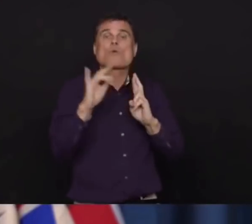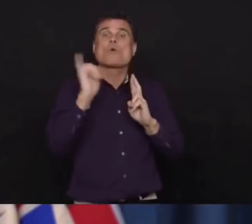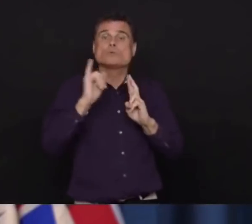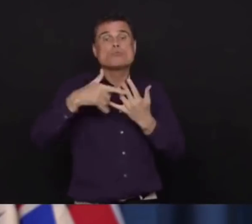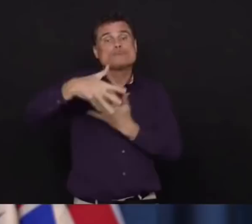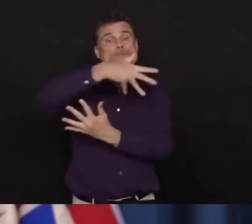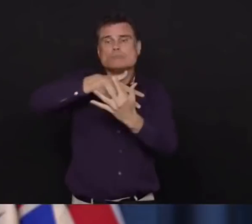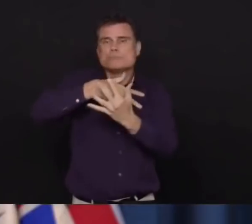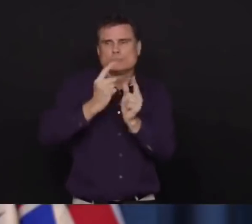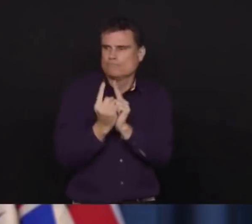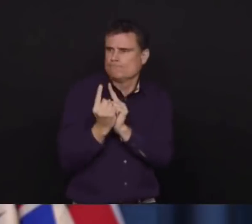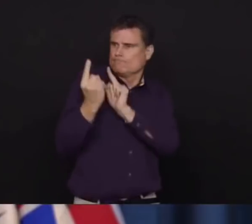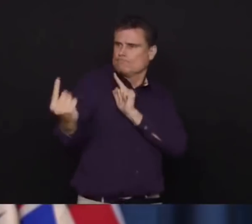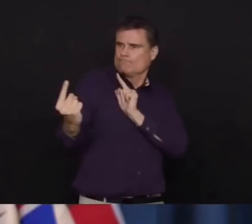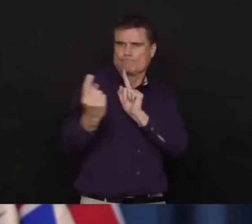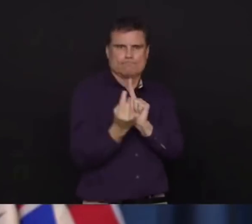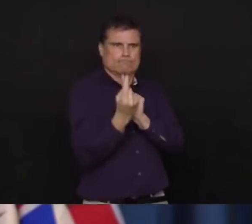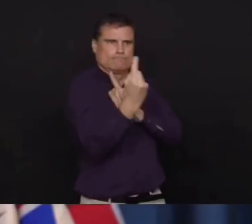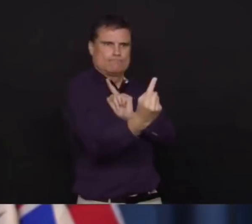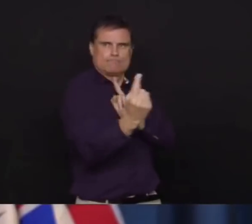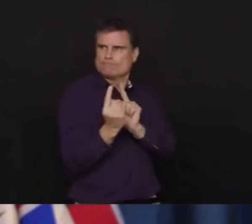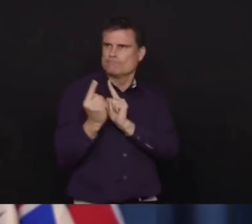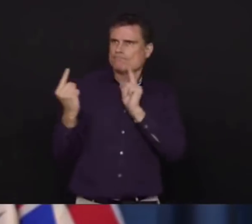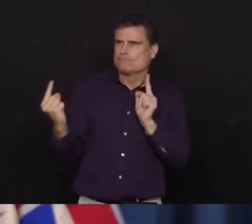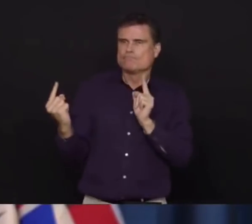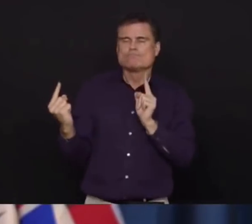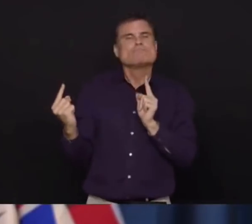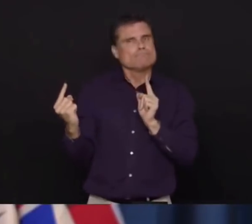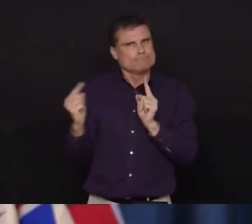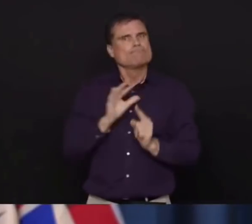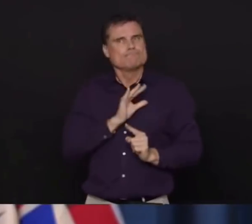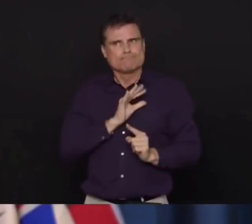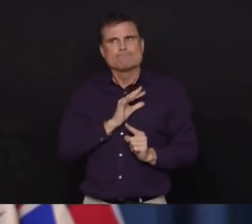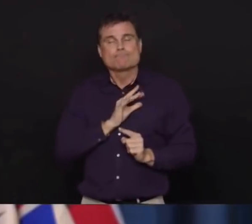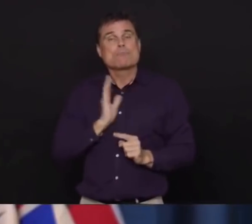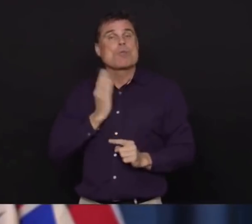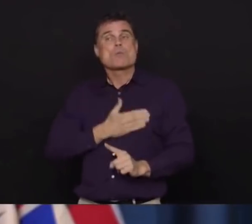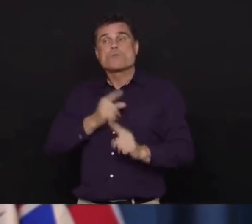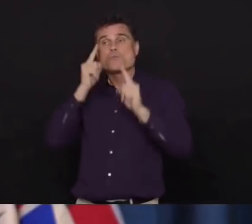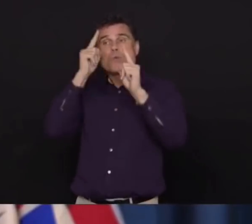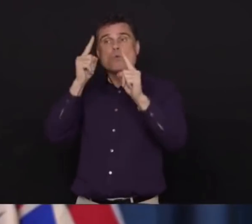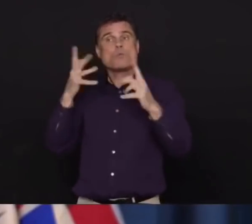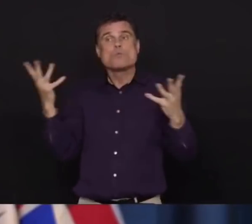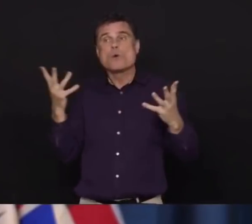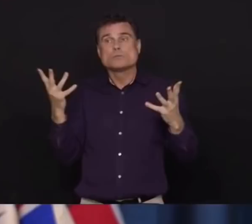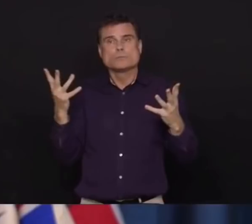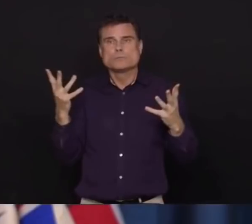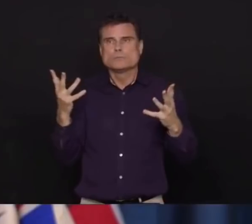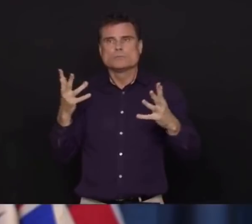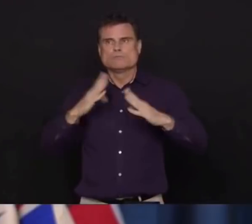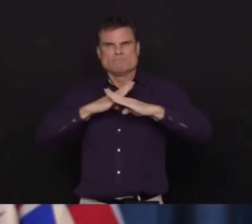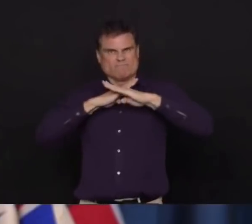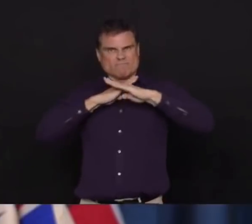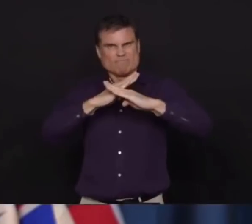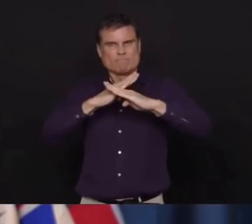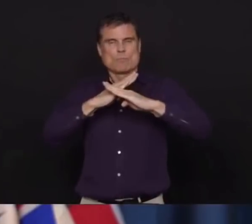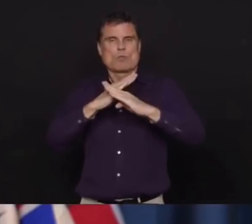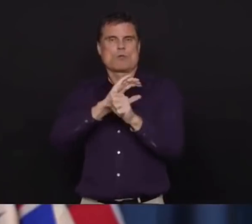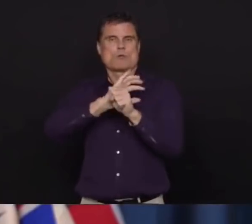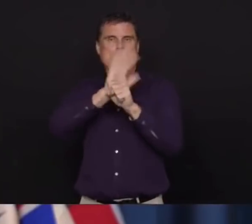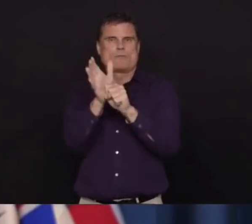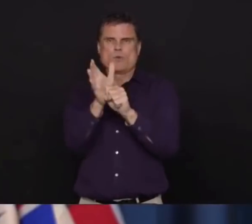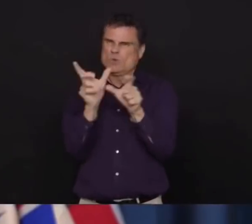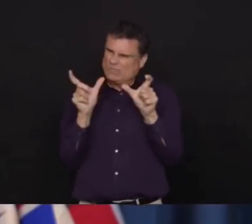that firewall strong to make sure that we can prevent the transmission of this disease as much as possible. We need to